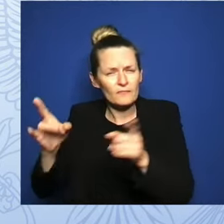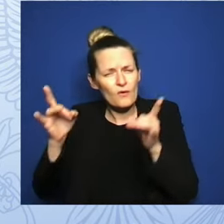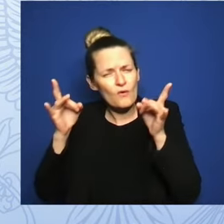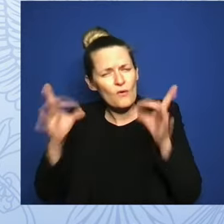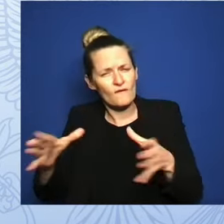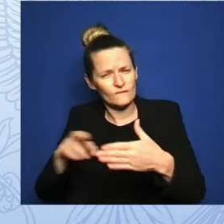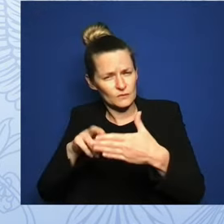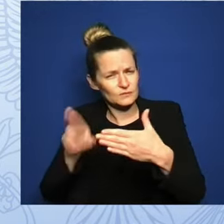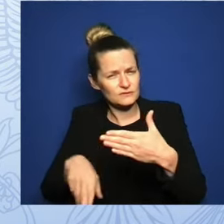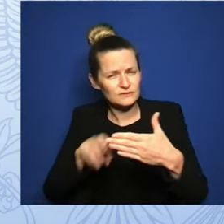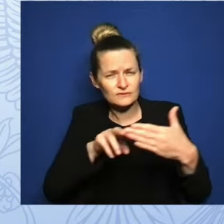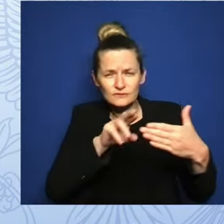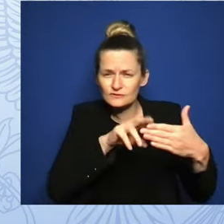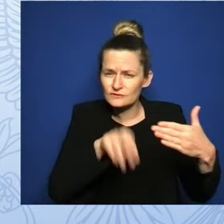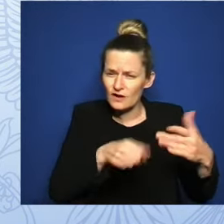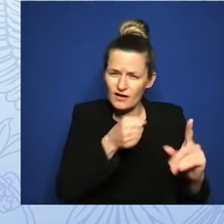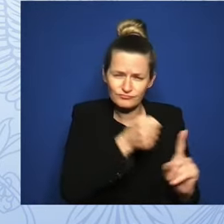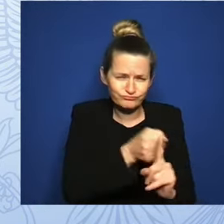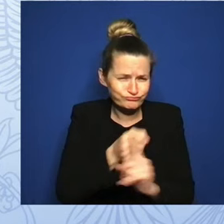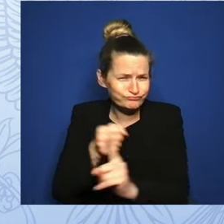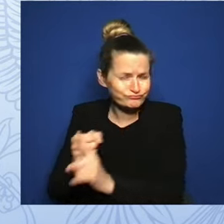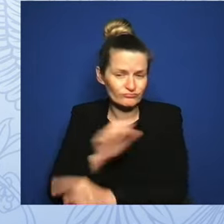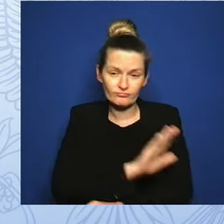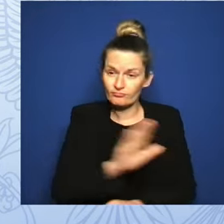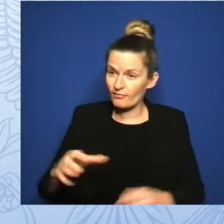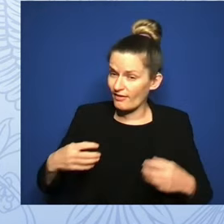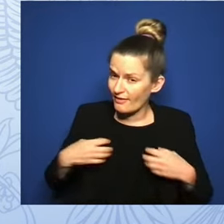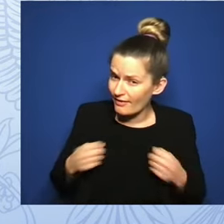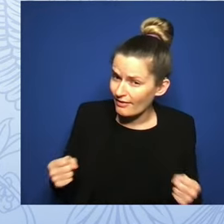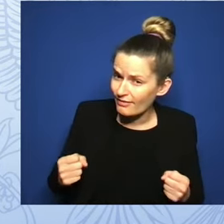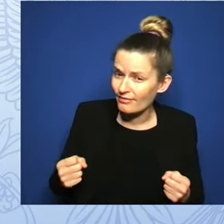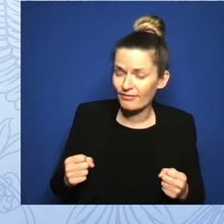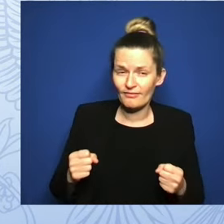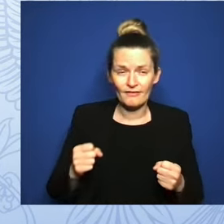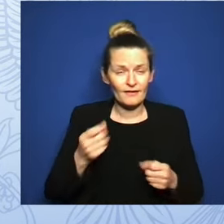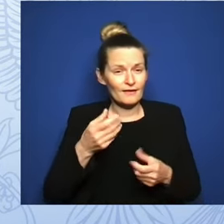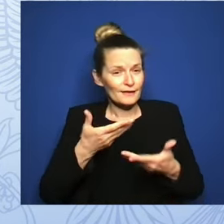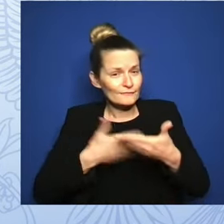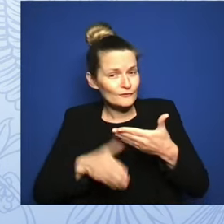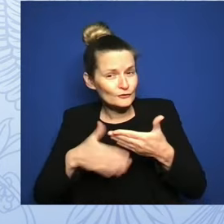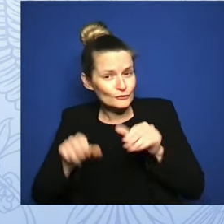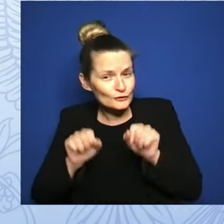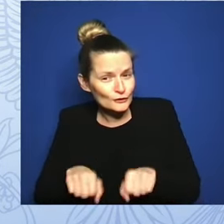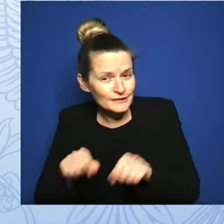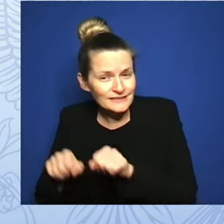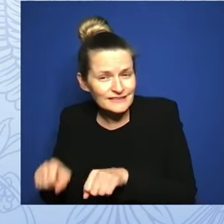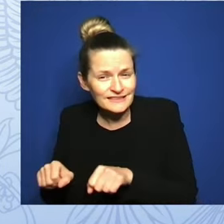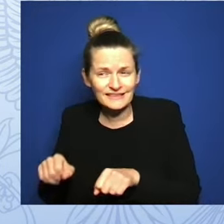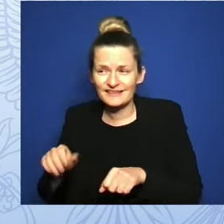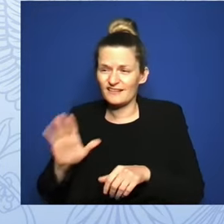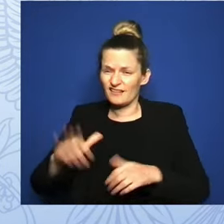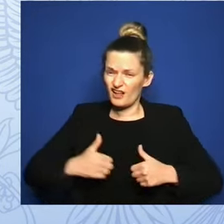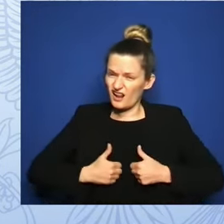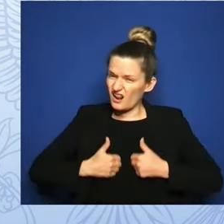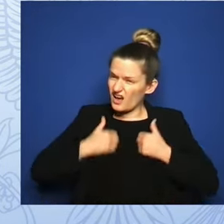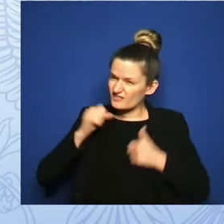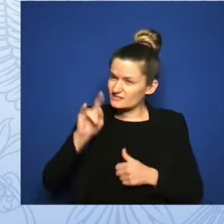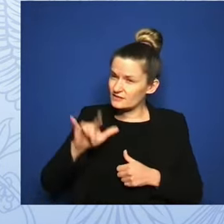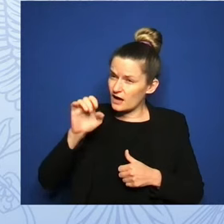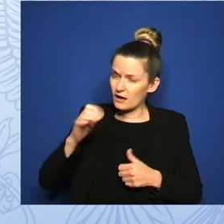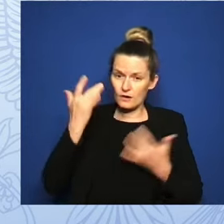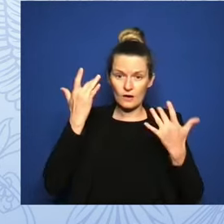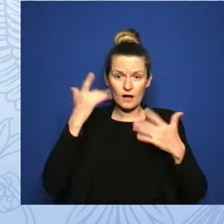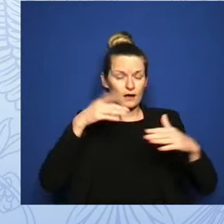and their lives. Turned away from emergency rooms, delayed treatments, mourning